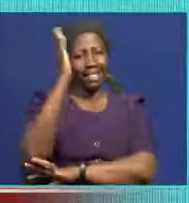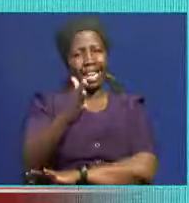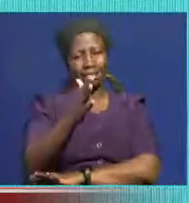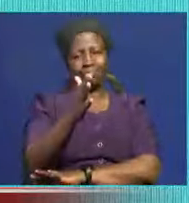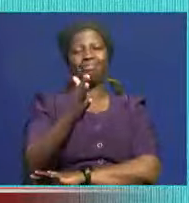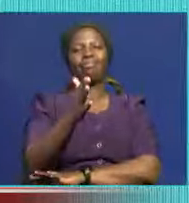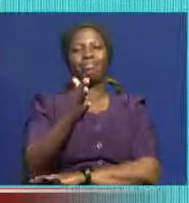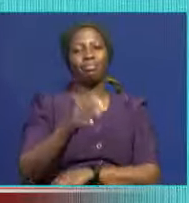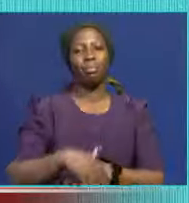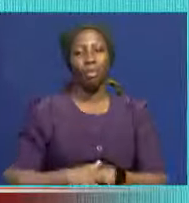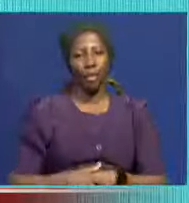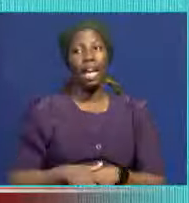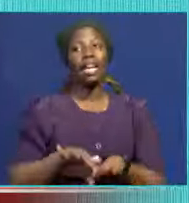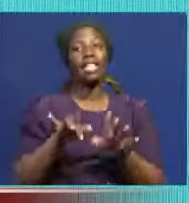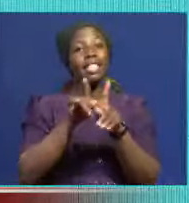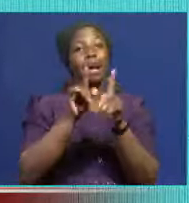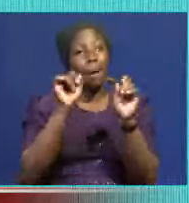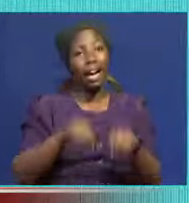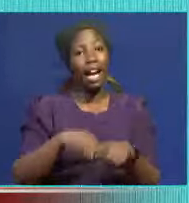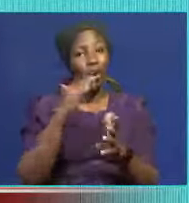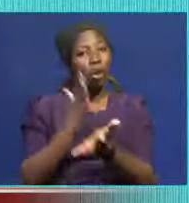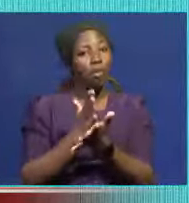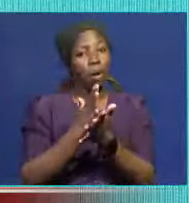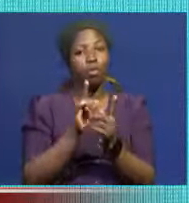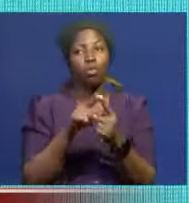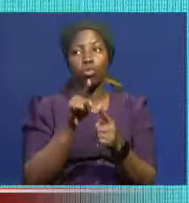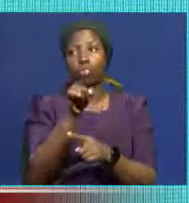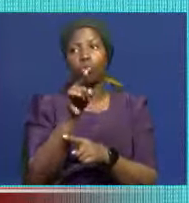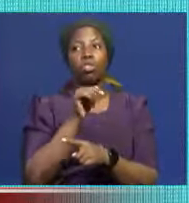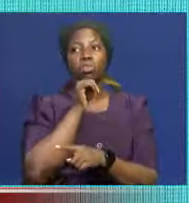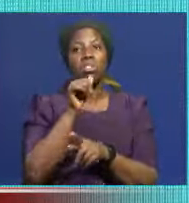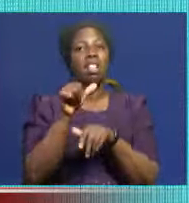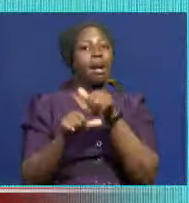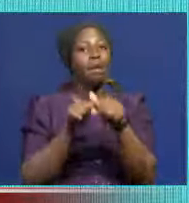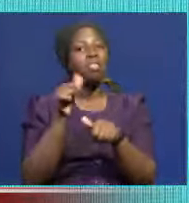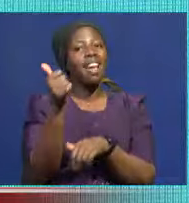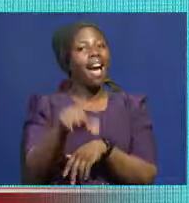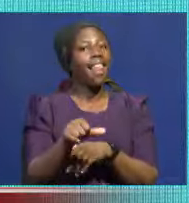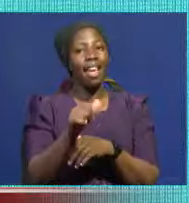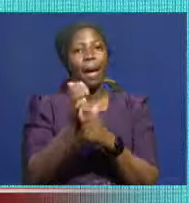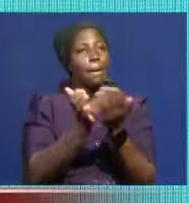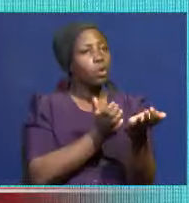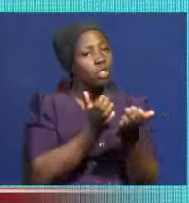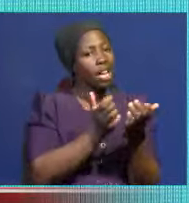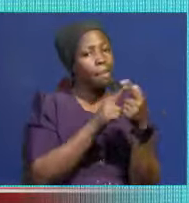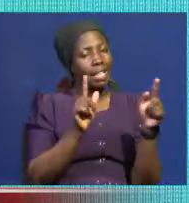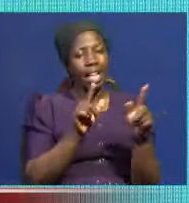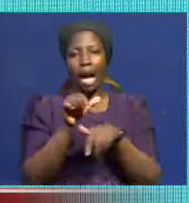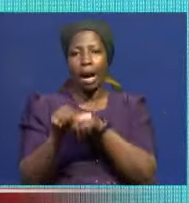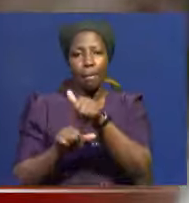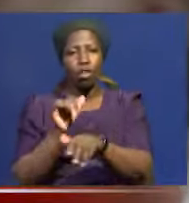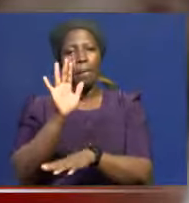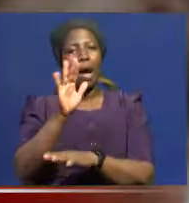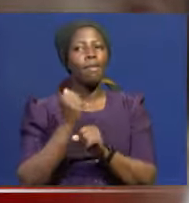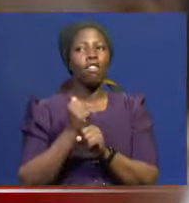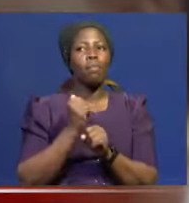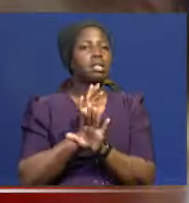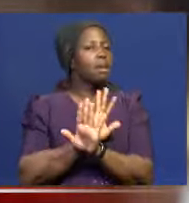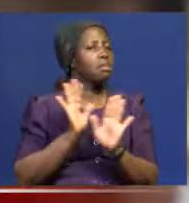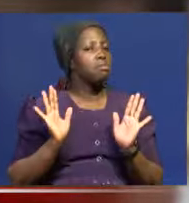And I can confirm to you it will not be about any transaction. It will be about your performance.